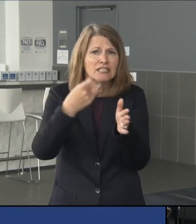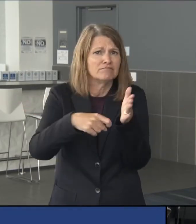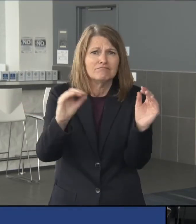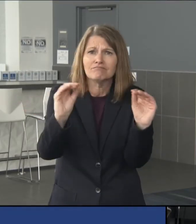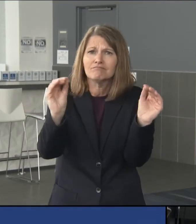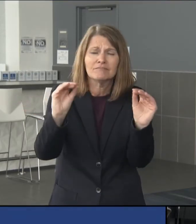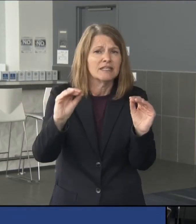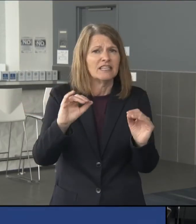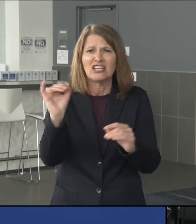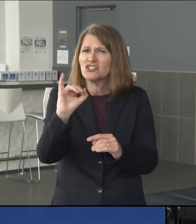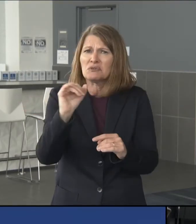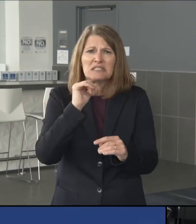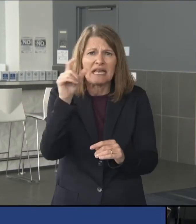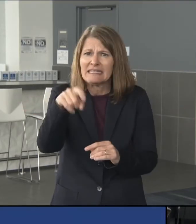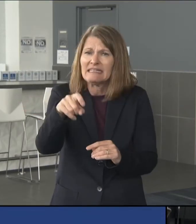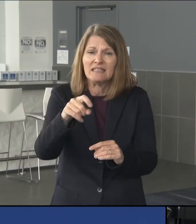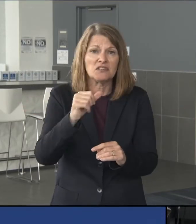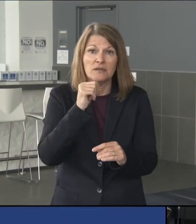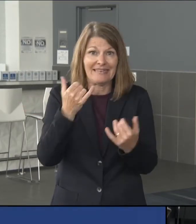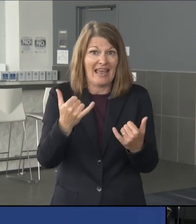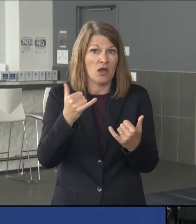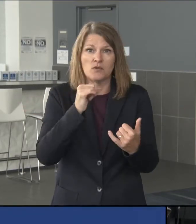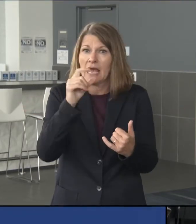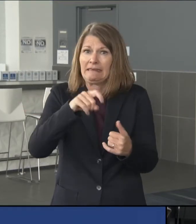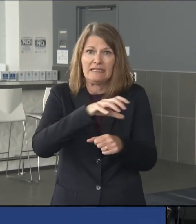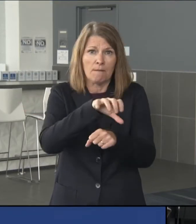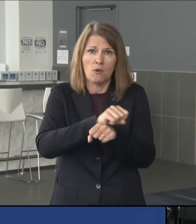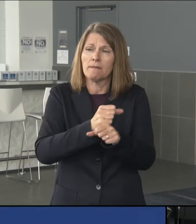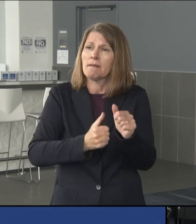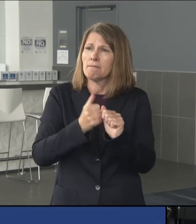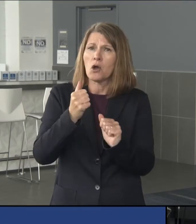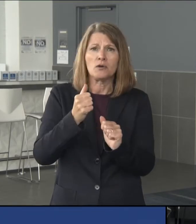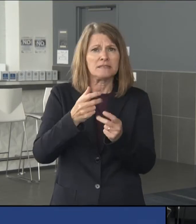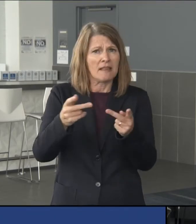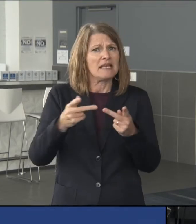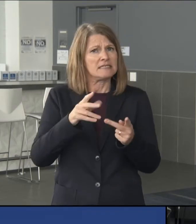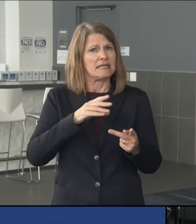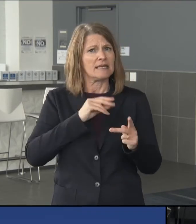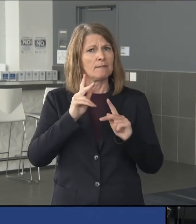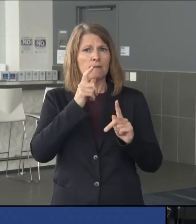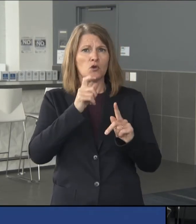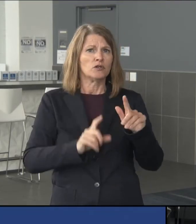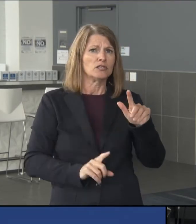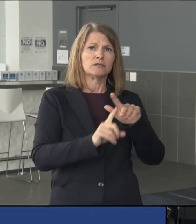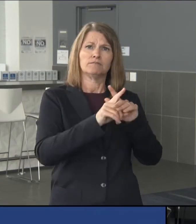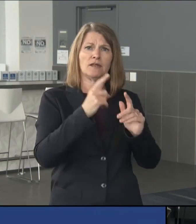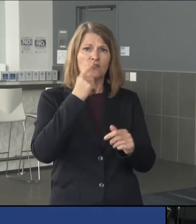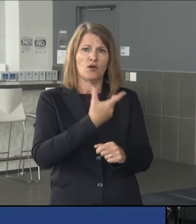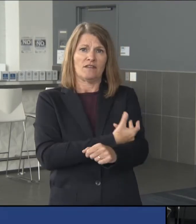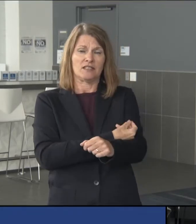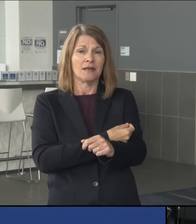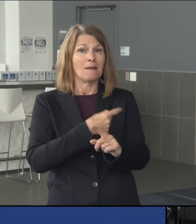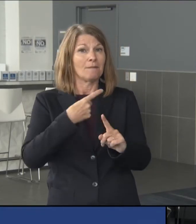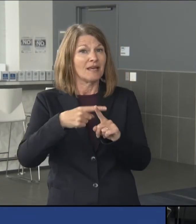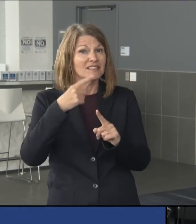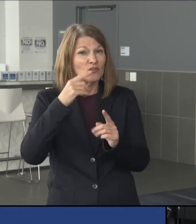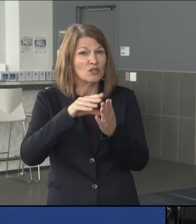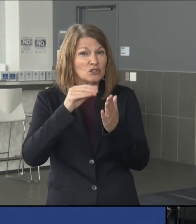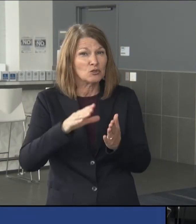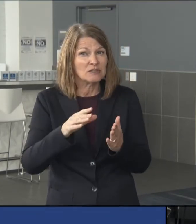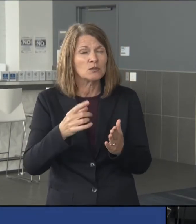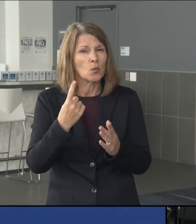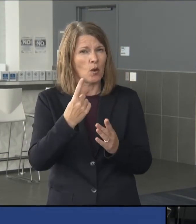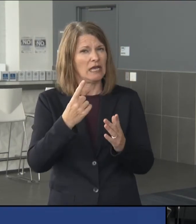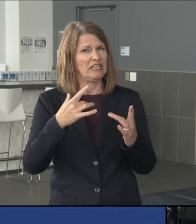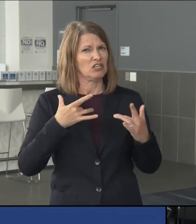insurance. Nowadays, you don't even need an appointment. Most places are now accepting walk-ins. And the thing for students, one of the concerns is that